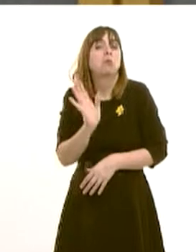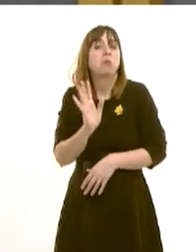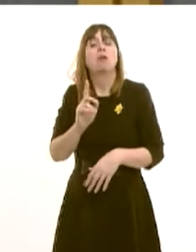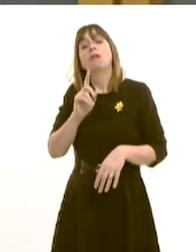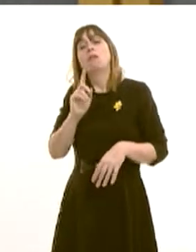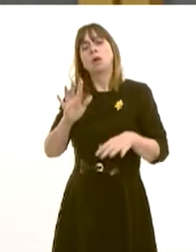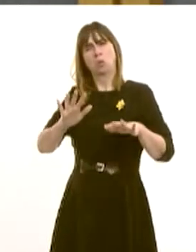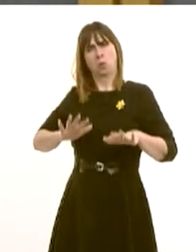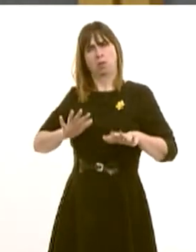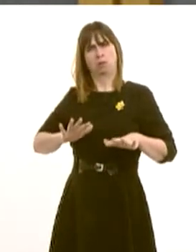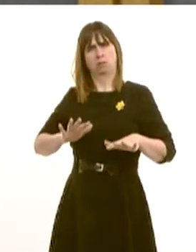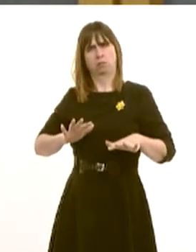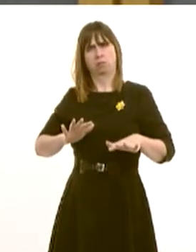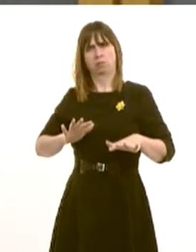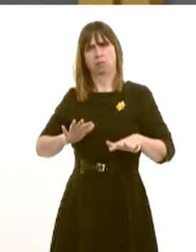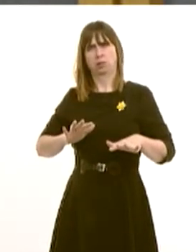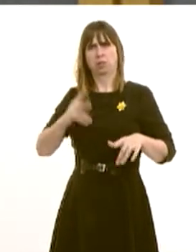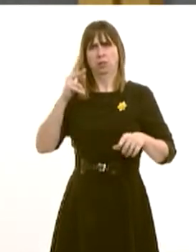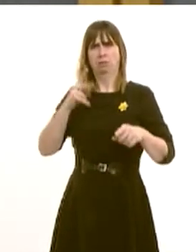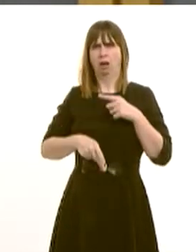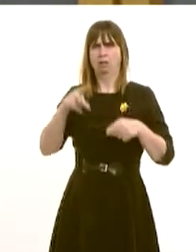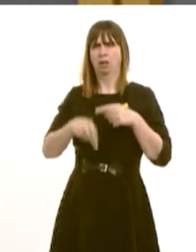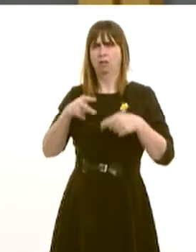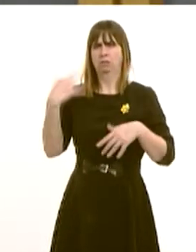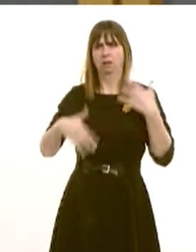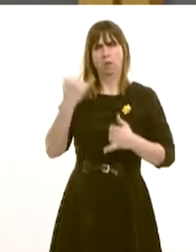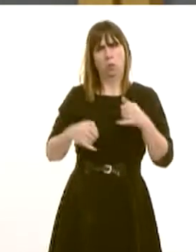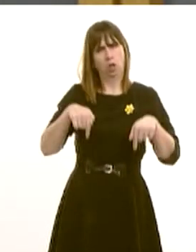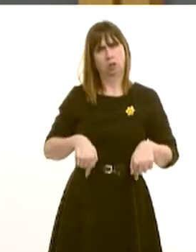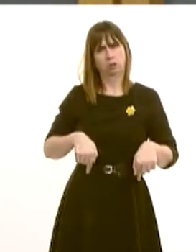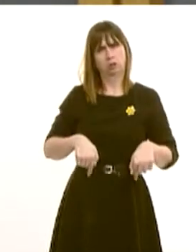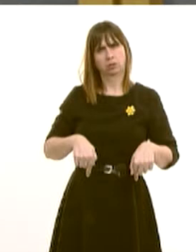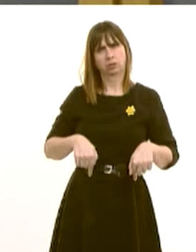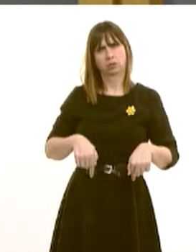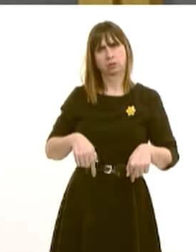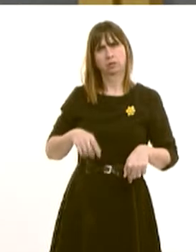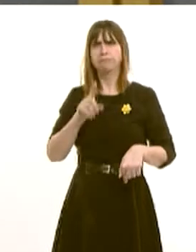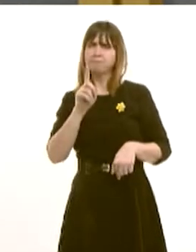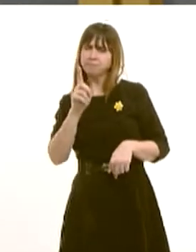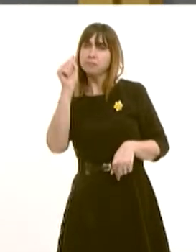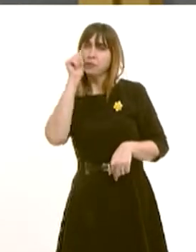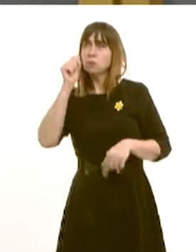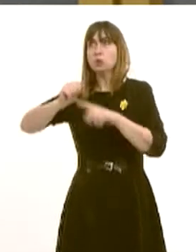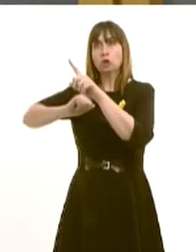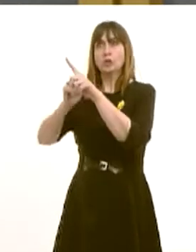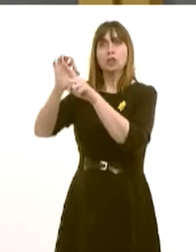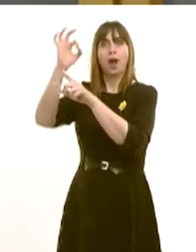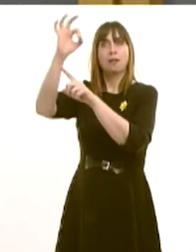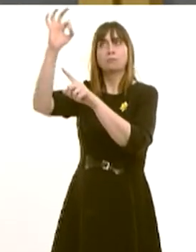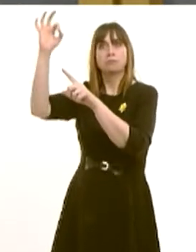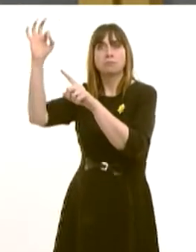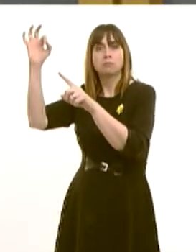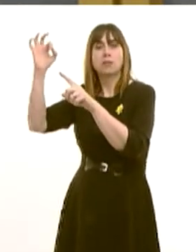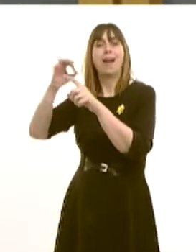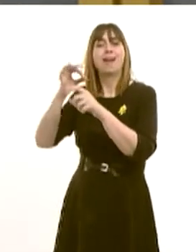is experiencing more than its share of the cuts that are being proposed. There are some exceptions to the changes, namely some of the Scottish Isles and